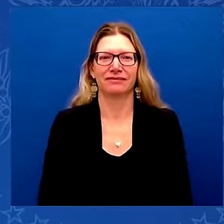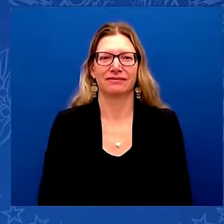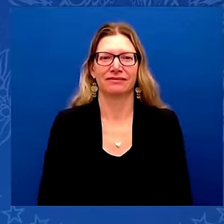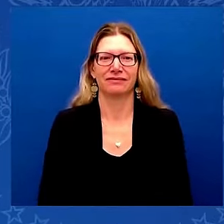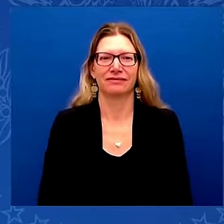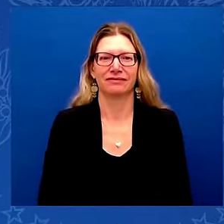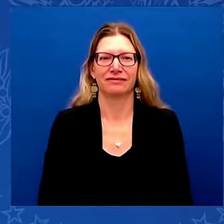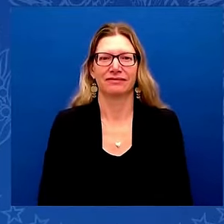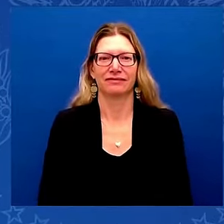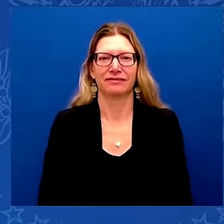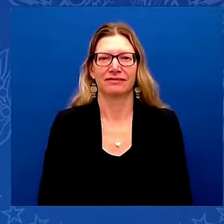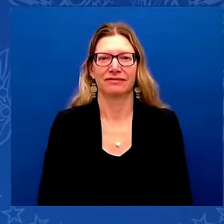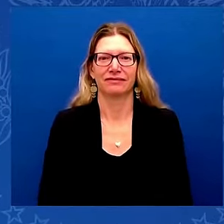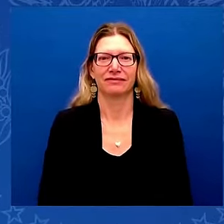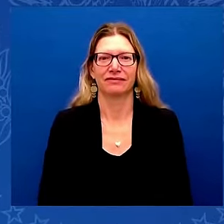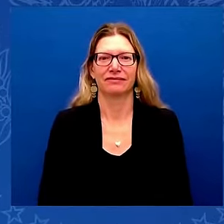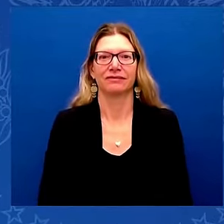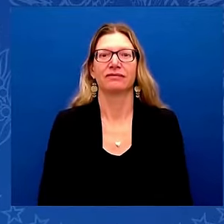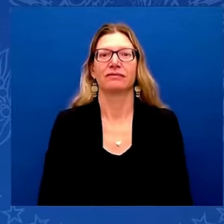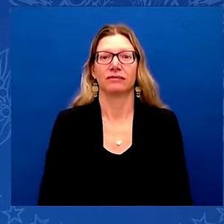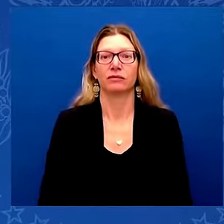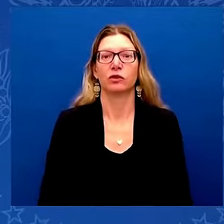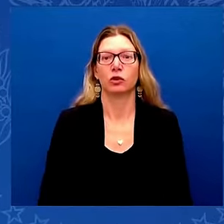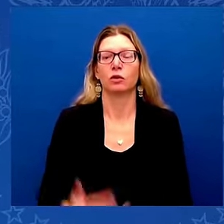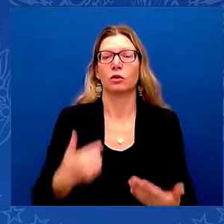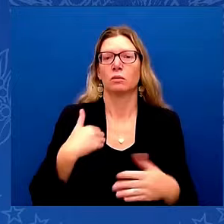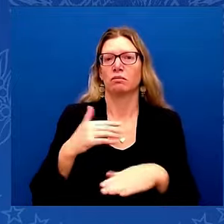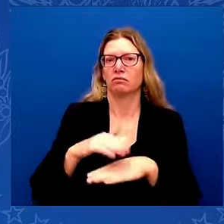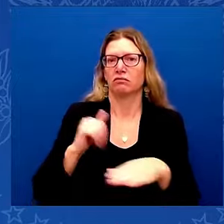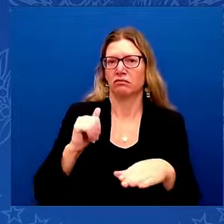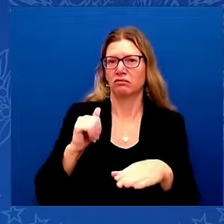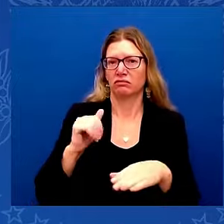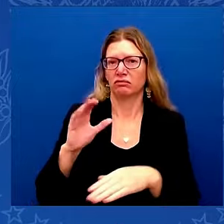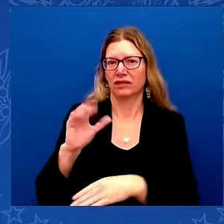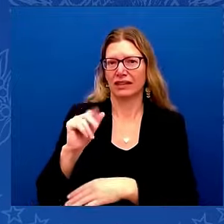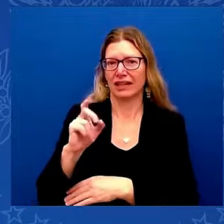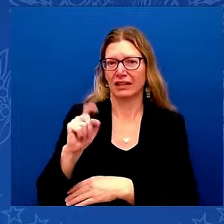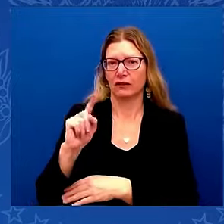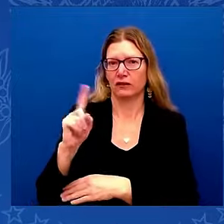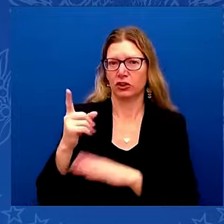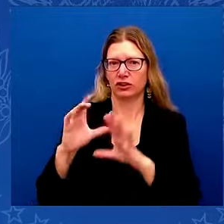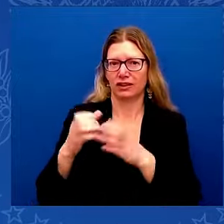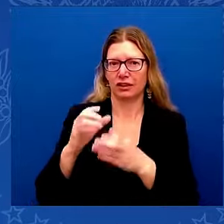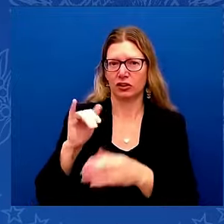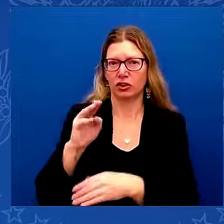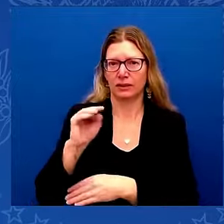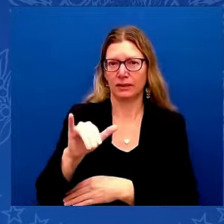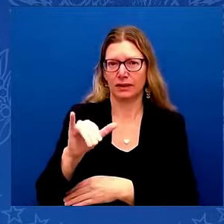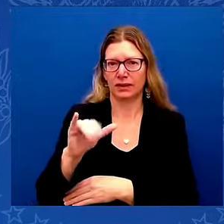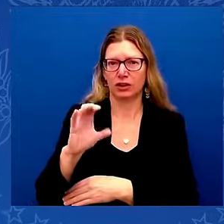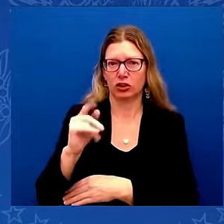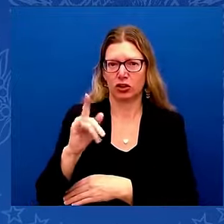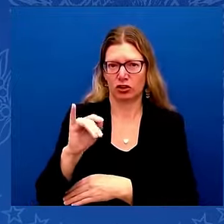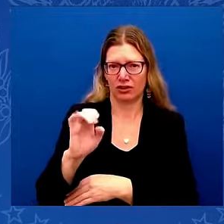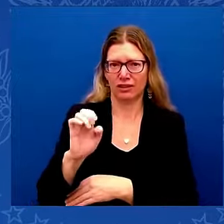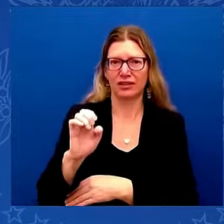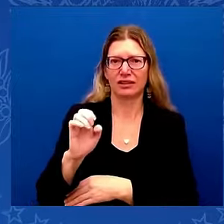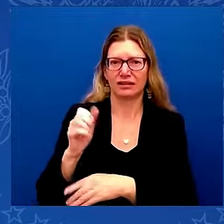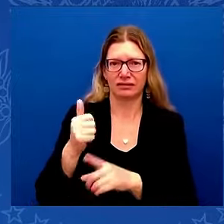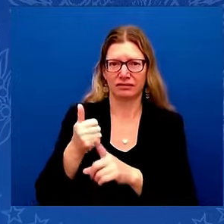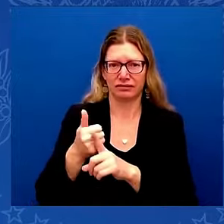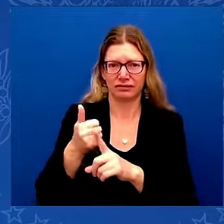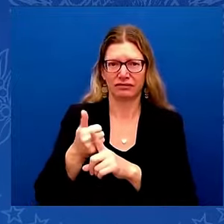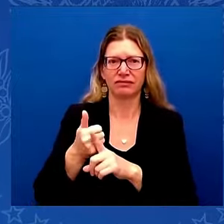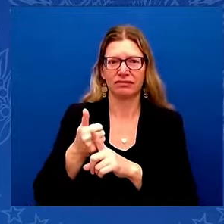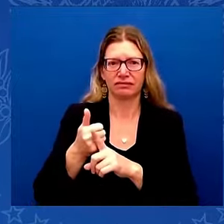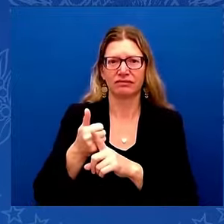Sir, I'm going to call Cadet First Class Jimmy Charlo, who's one of our team captains, Ringwood, New Jersey, to present you with one of our game-worn jerseys